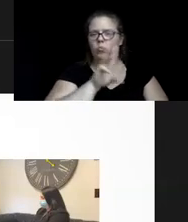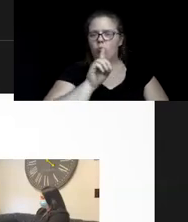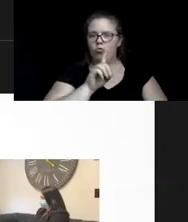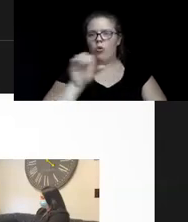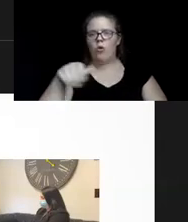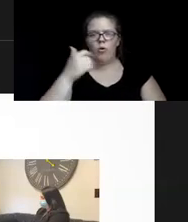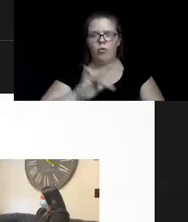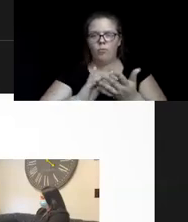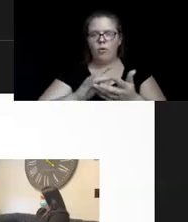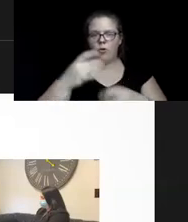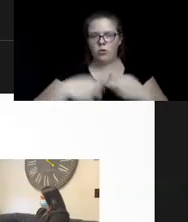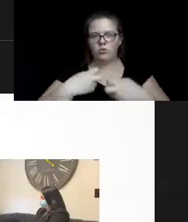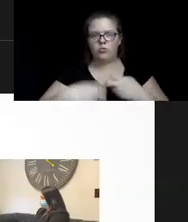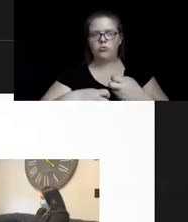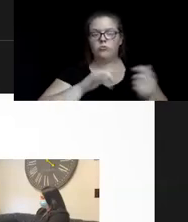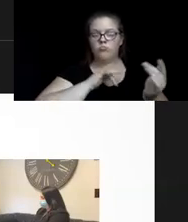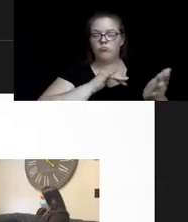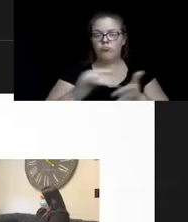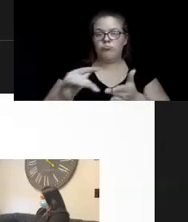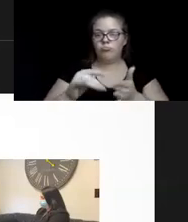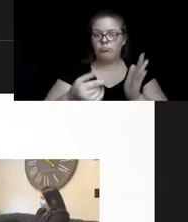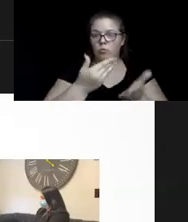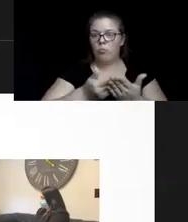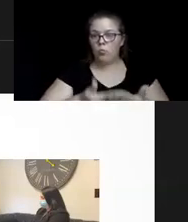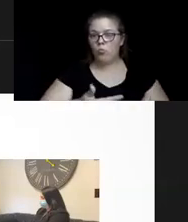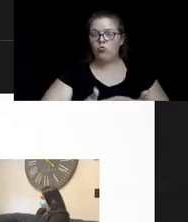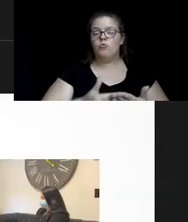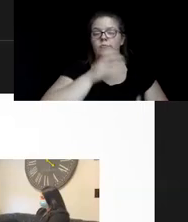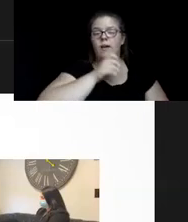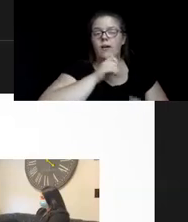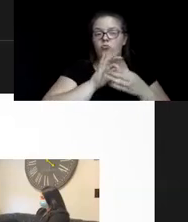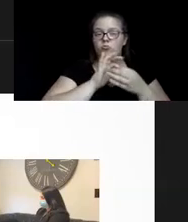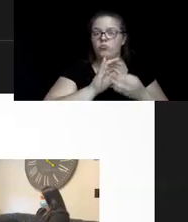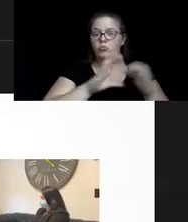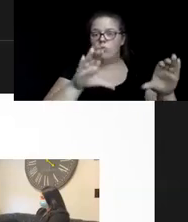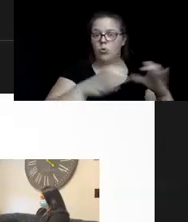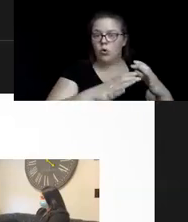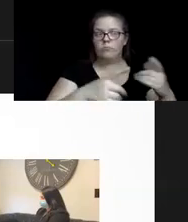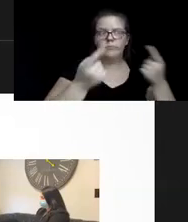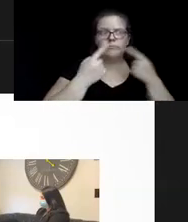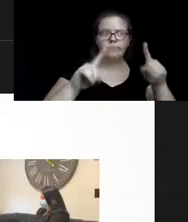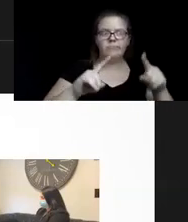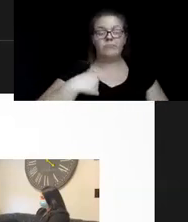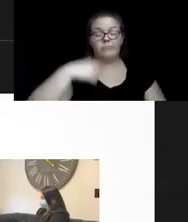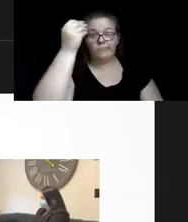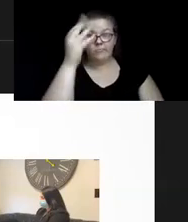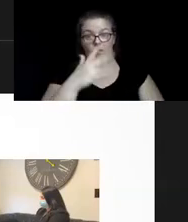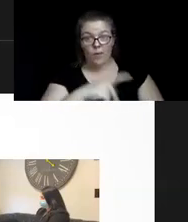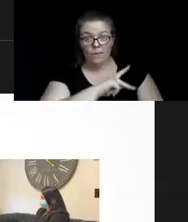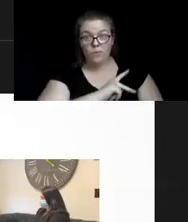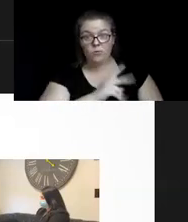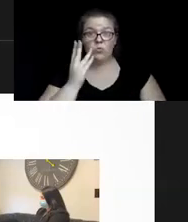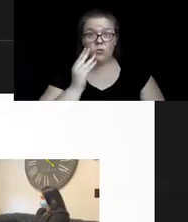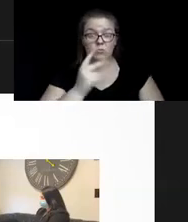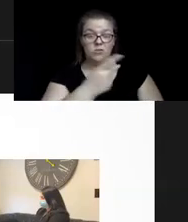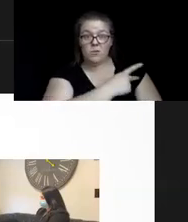have shown and the research has shown that age-related groups and interventions are successful. And I can tell you from personal experience that patients who